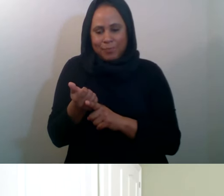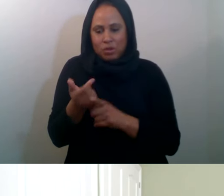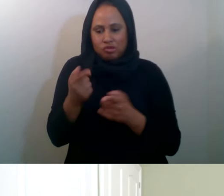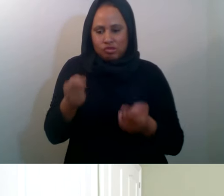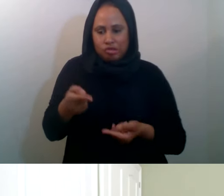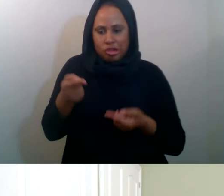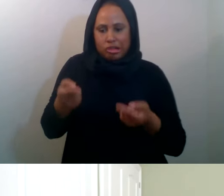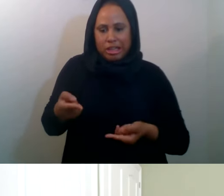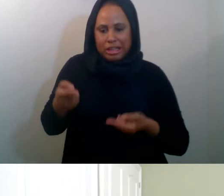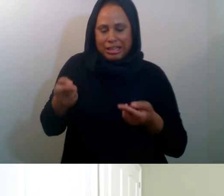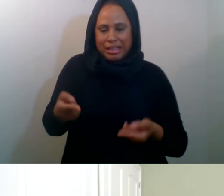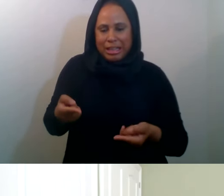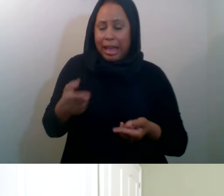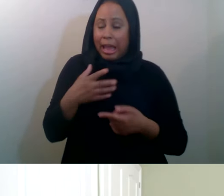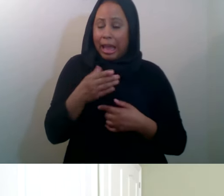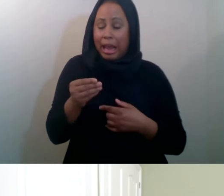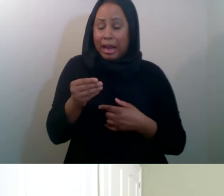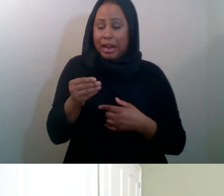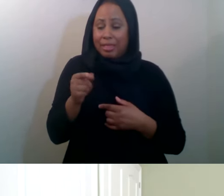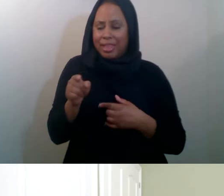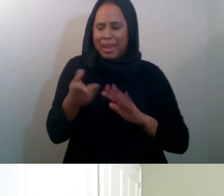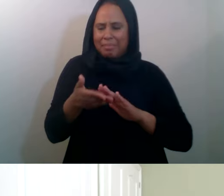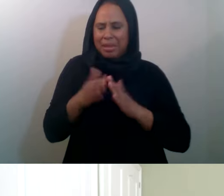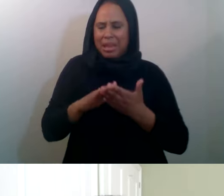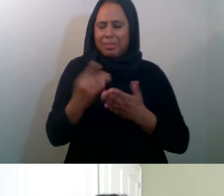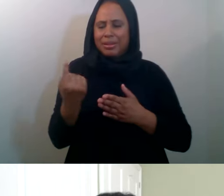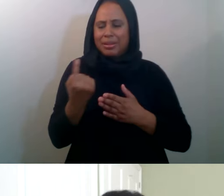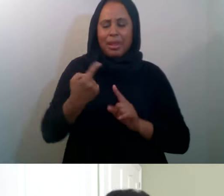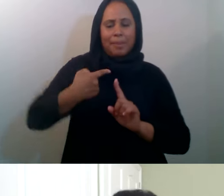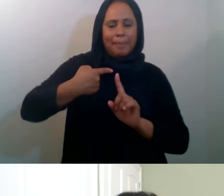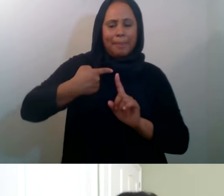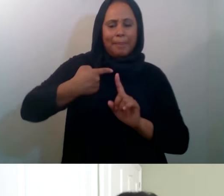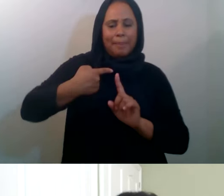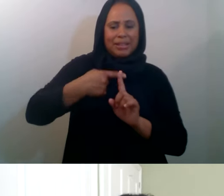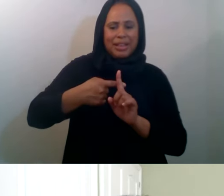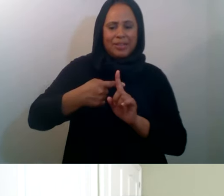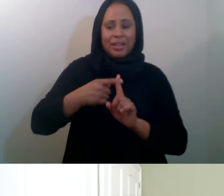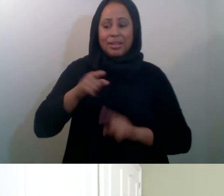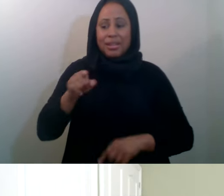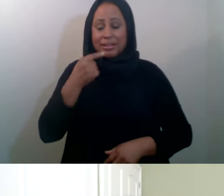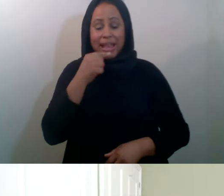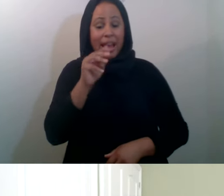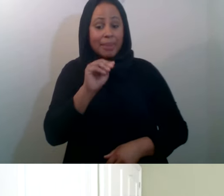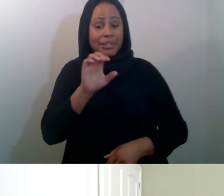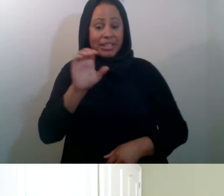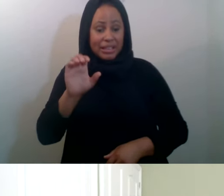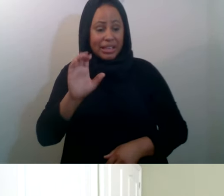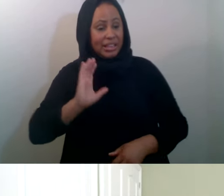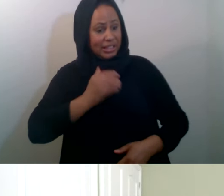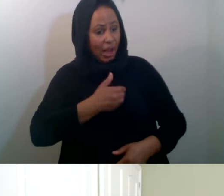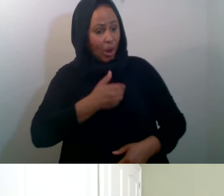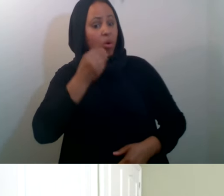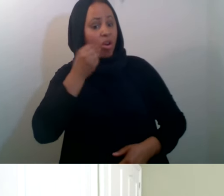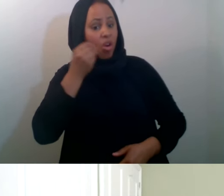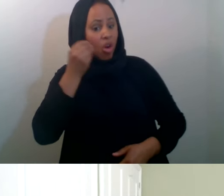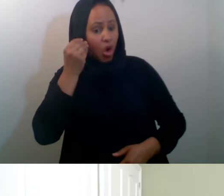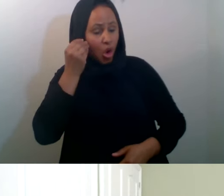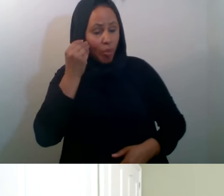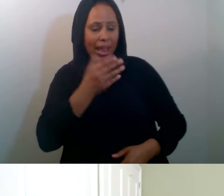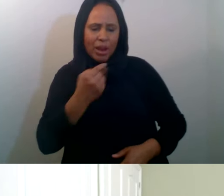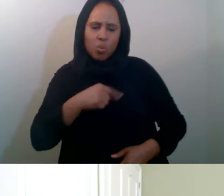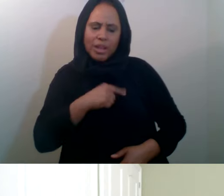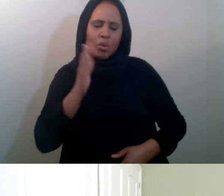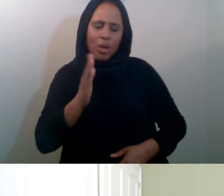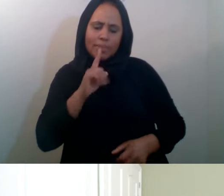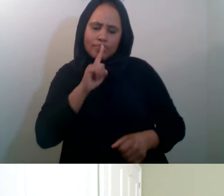And, and, and they turned into something that's so positive that they said, MCC is our home and we will dedicate our time because